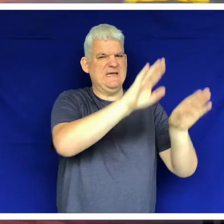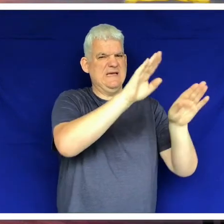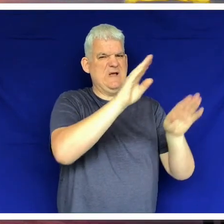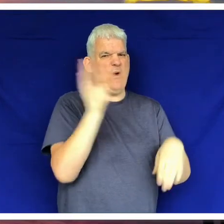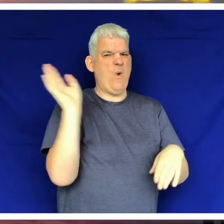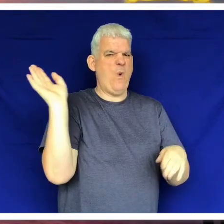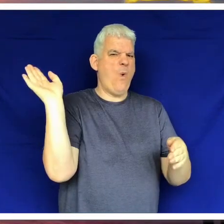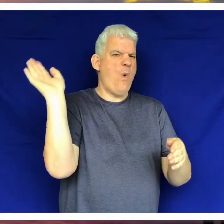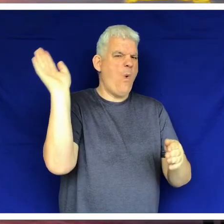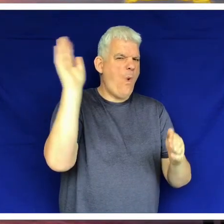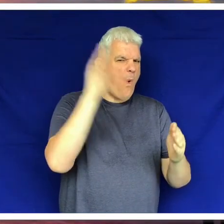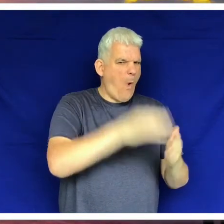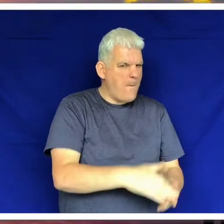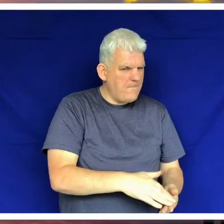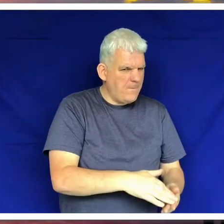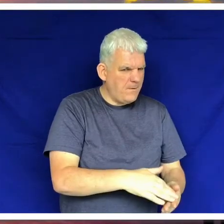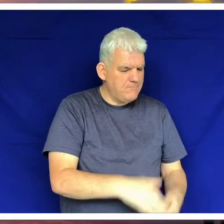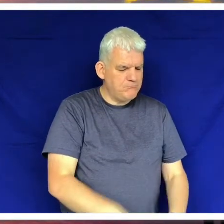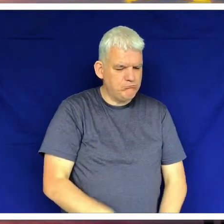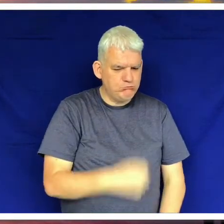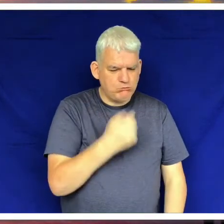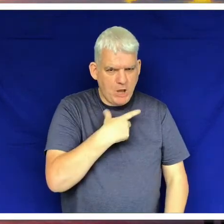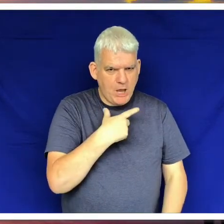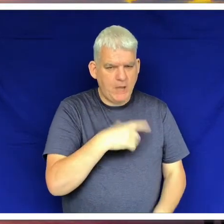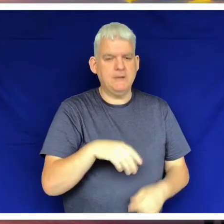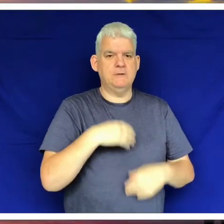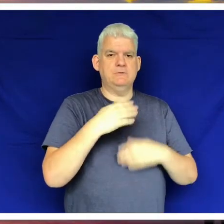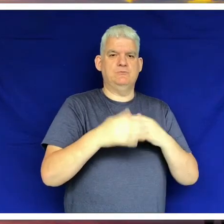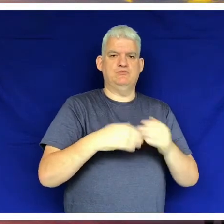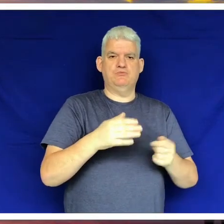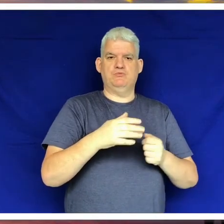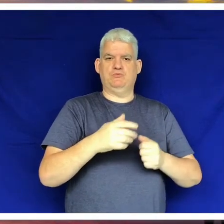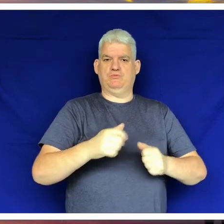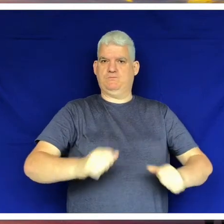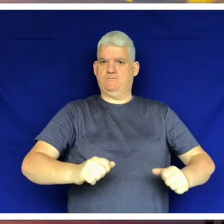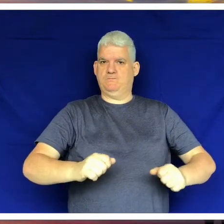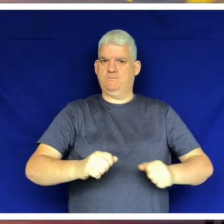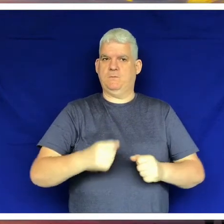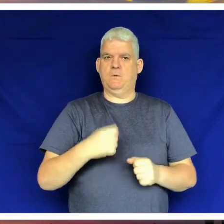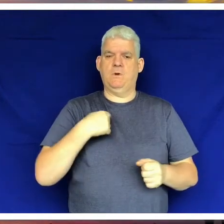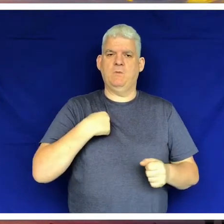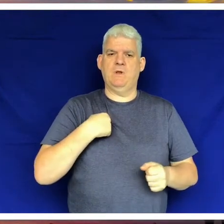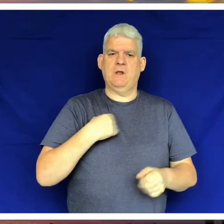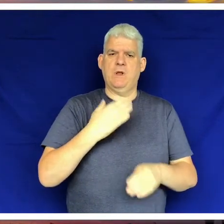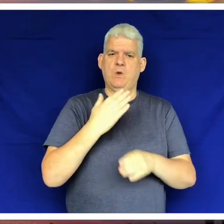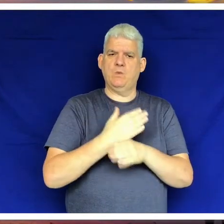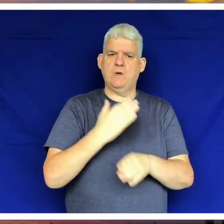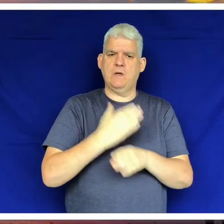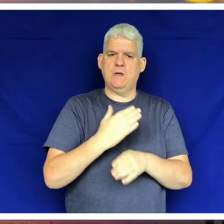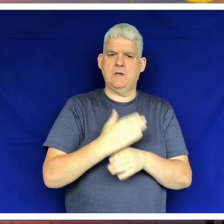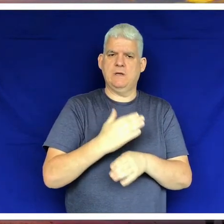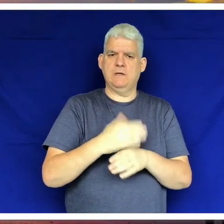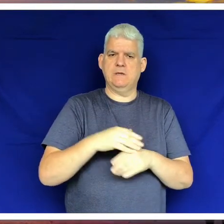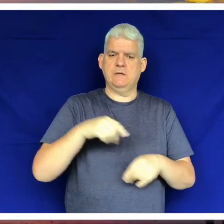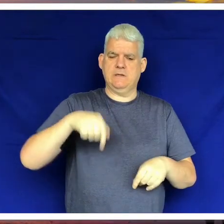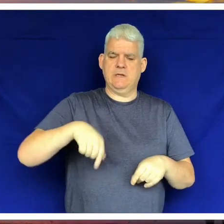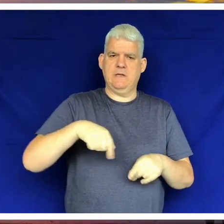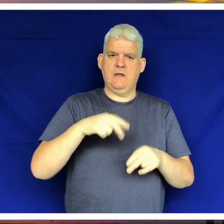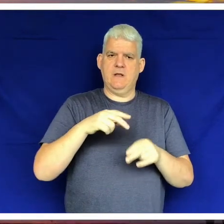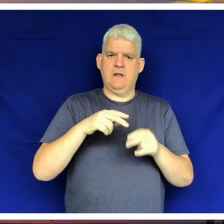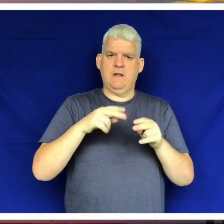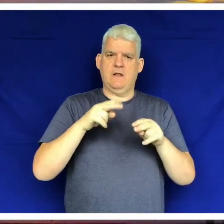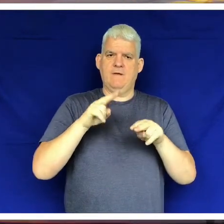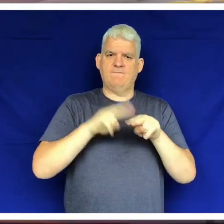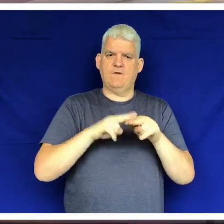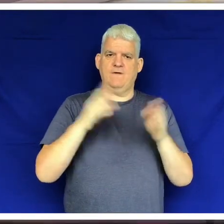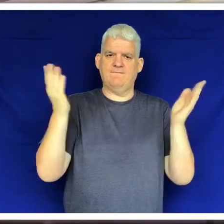Unfortunately our time came where we had to come back home and we were really really disappointed. Now I work at